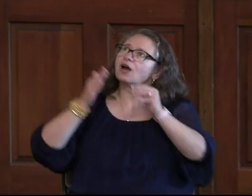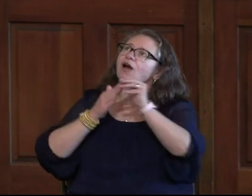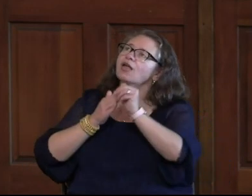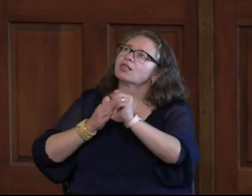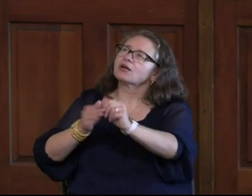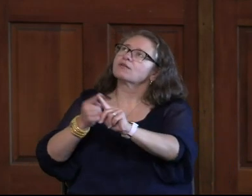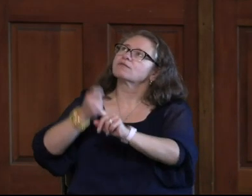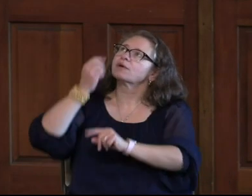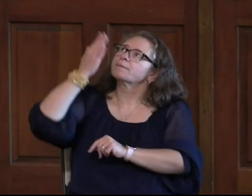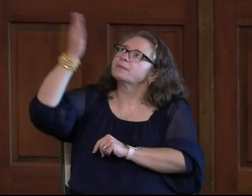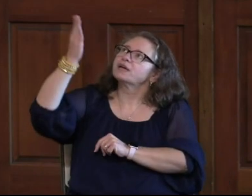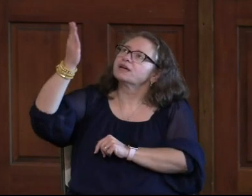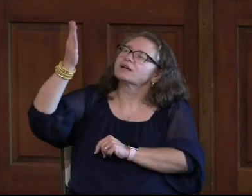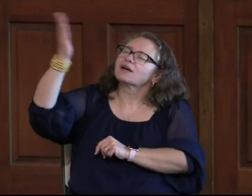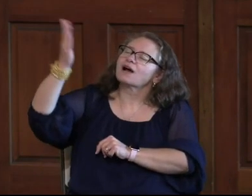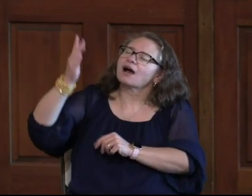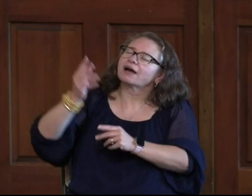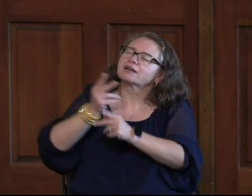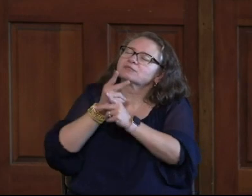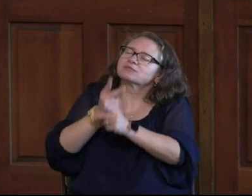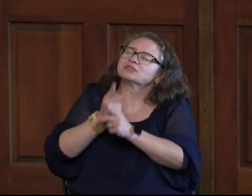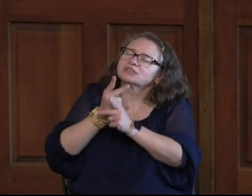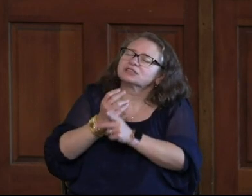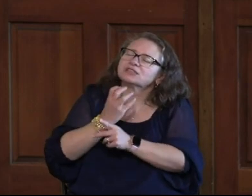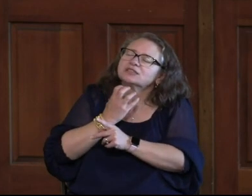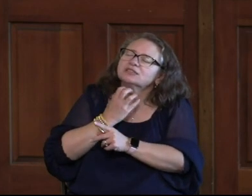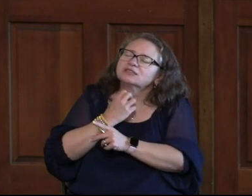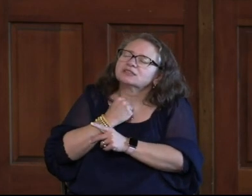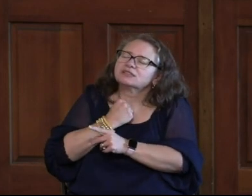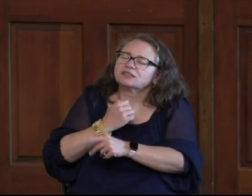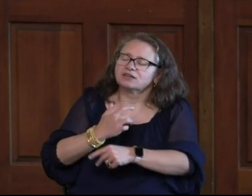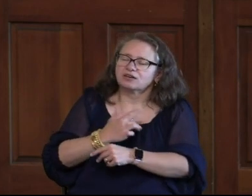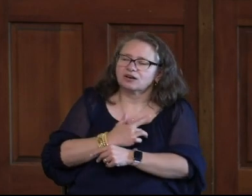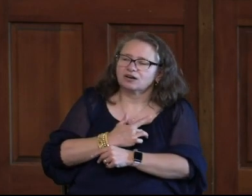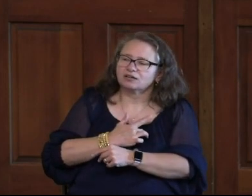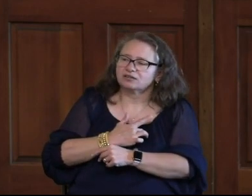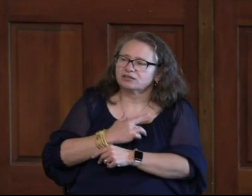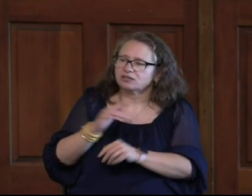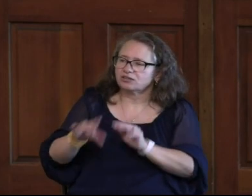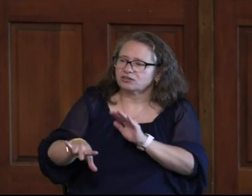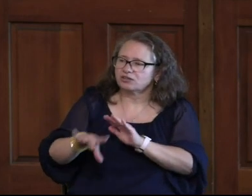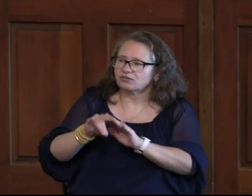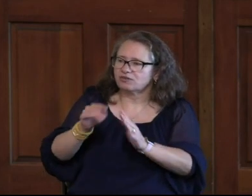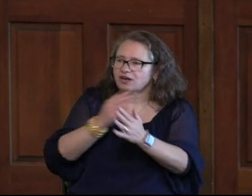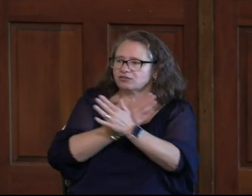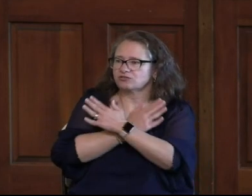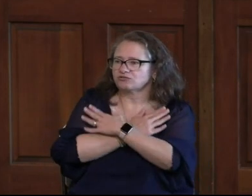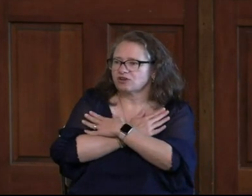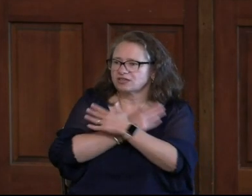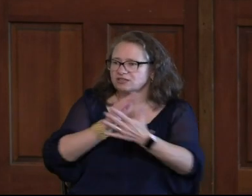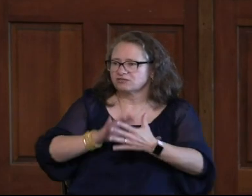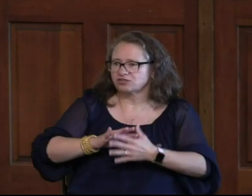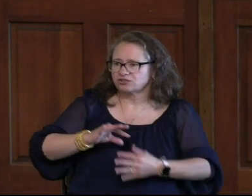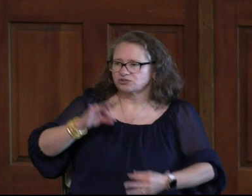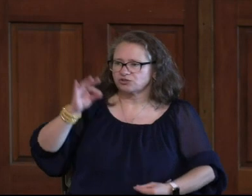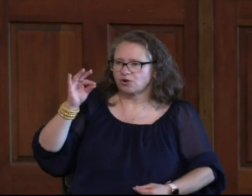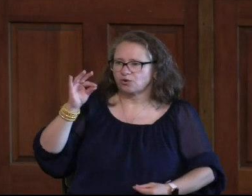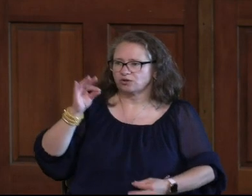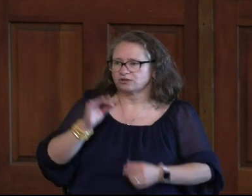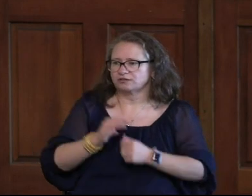from me for I am gentle and lowly in heart and you will find rest for your souls.